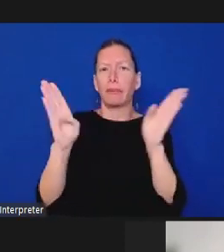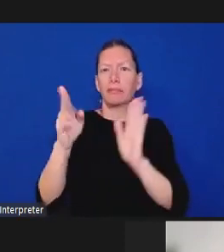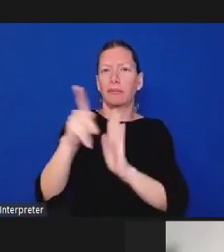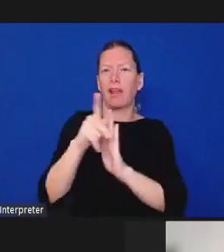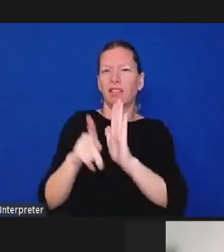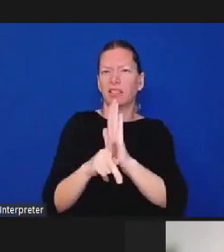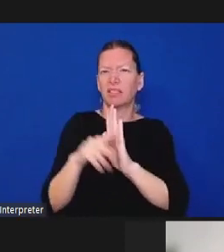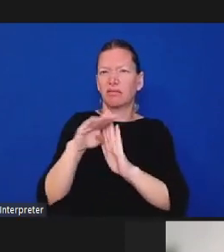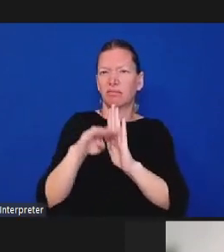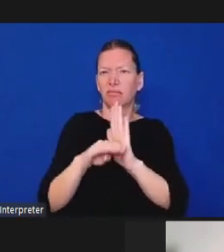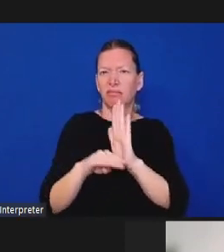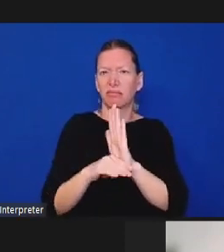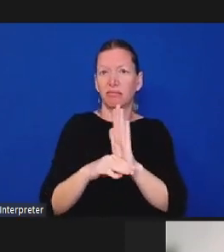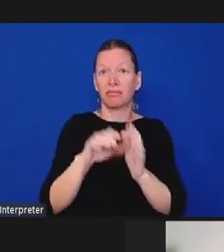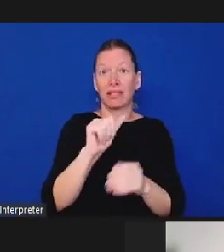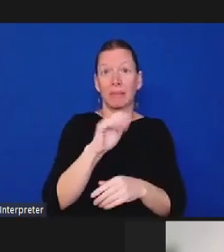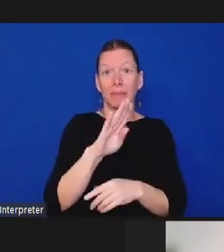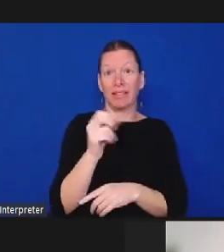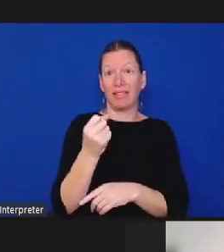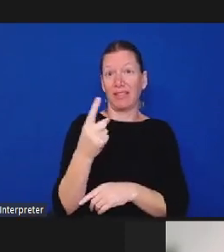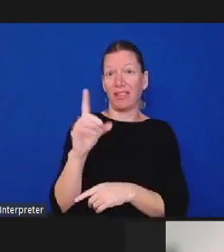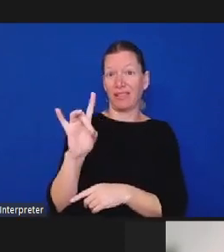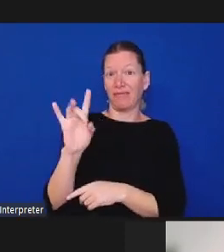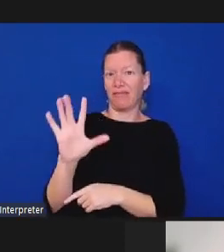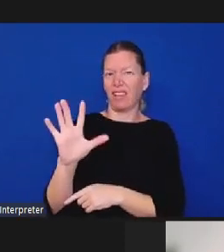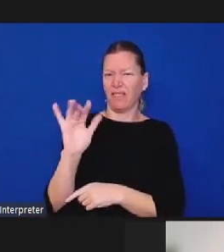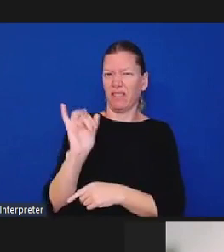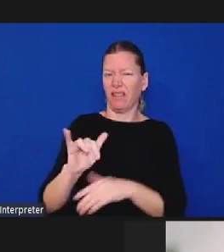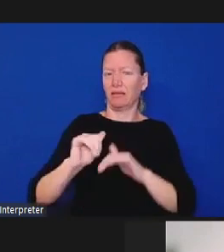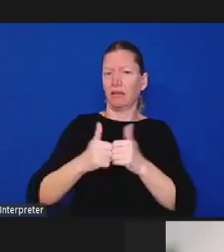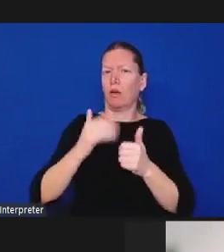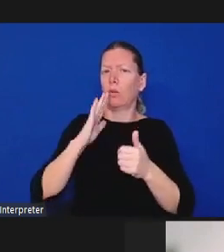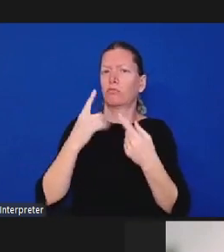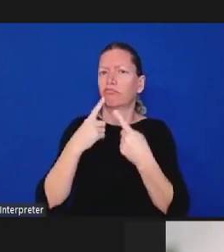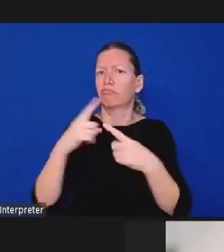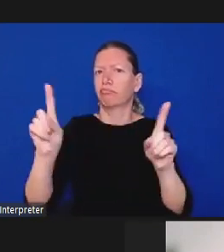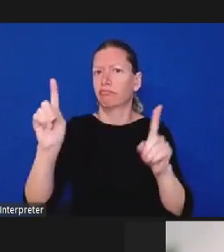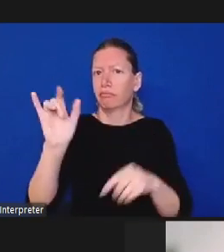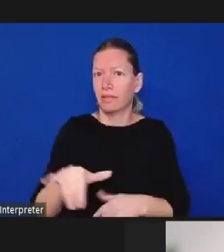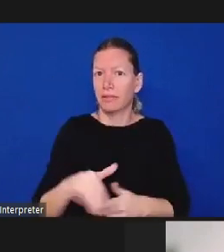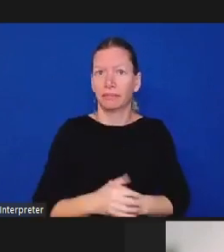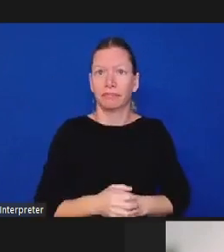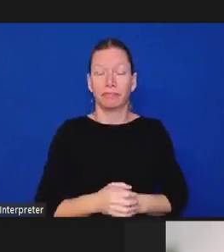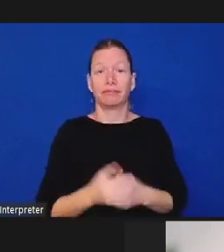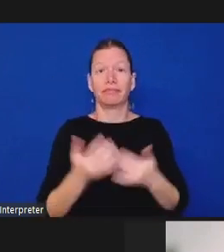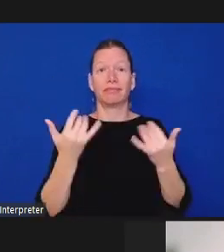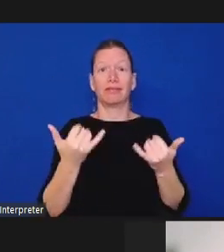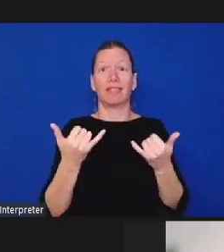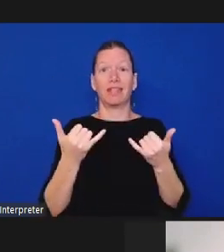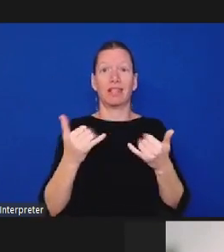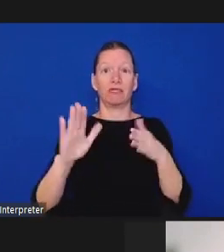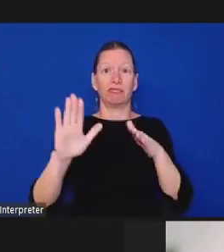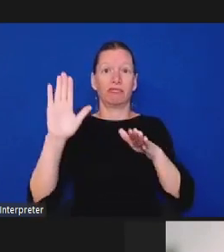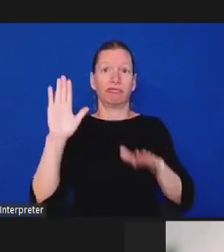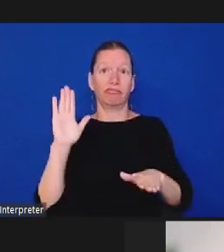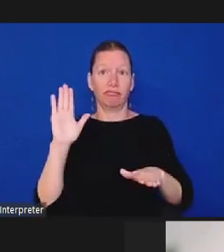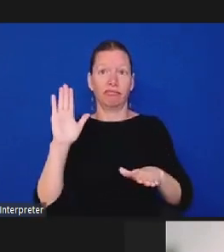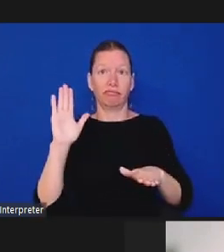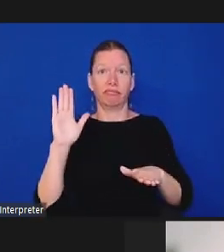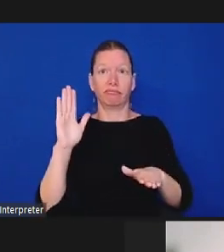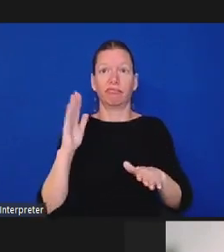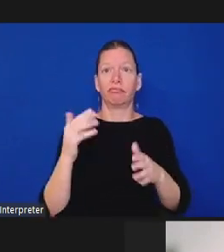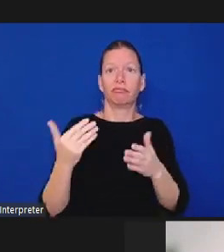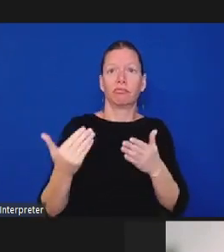persuasive grand jury report, and the ongoing requests from the community for AB 1185 community